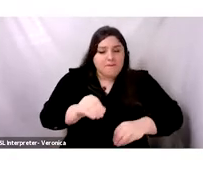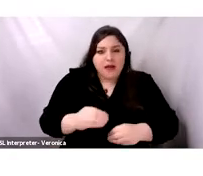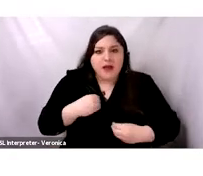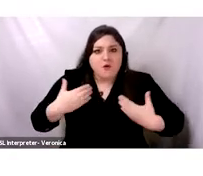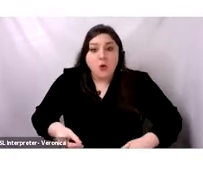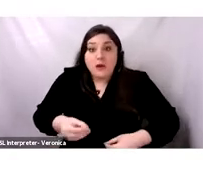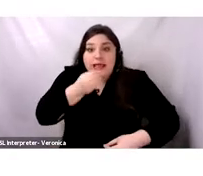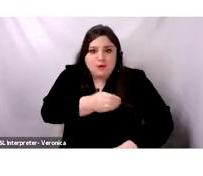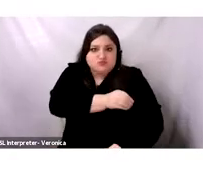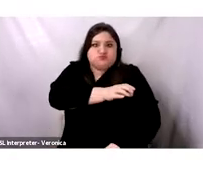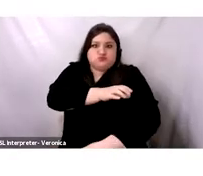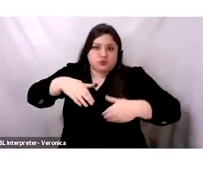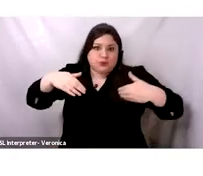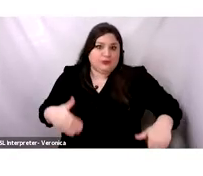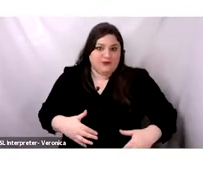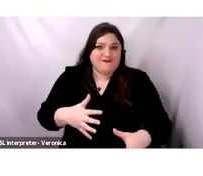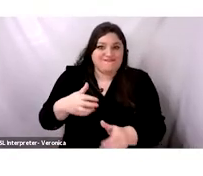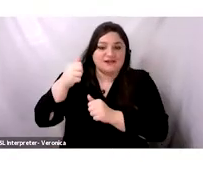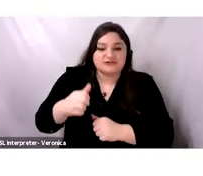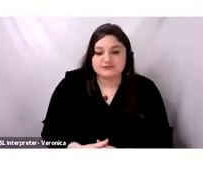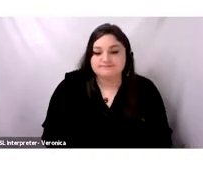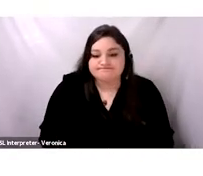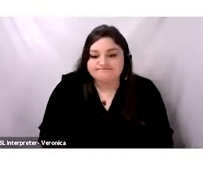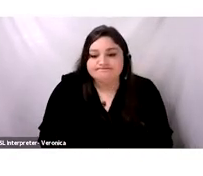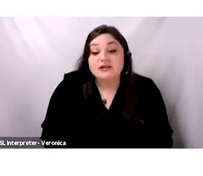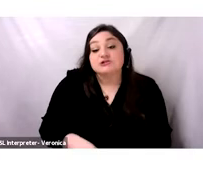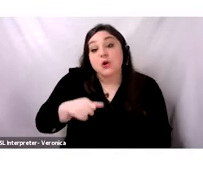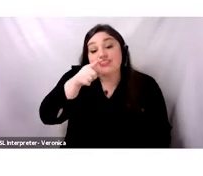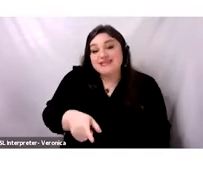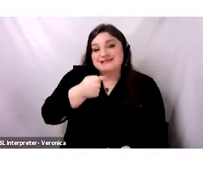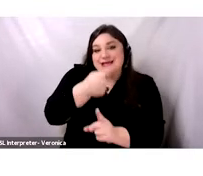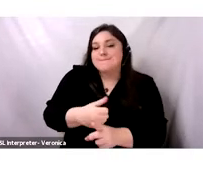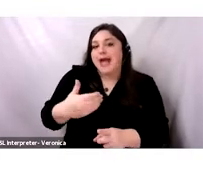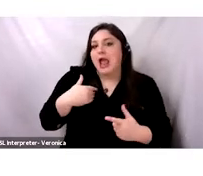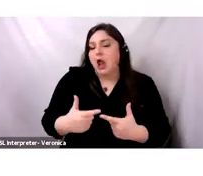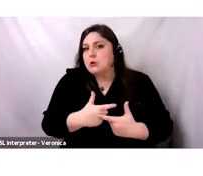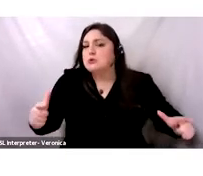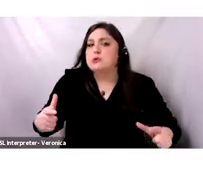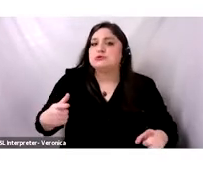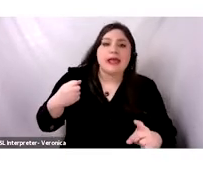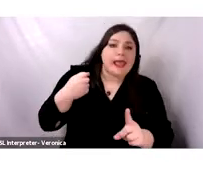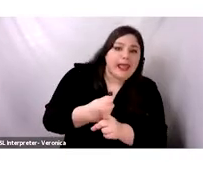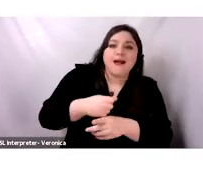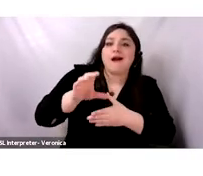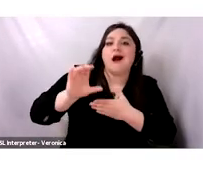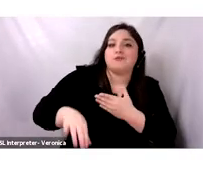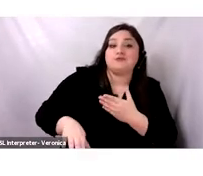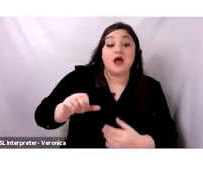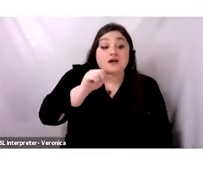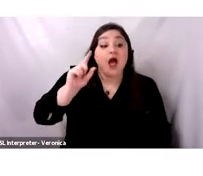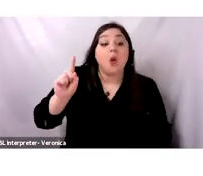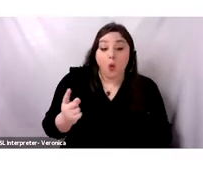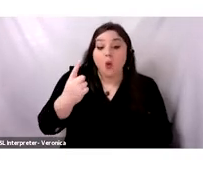mind that it had far-reaching consequences affecting not only agricultural production